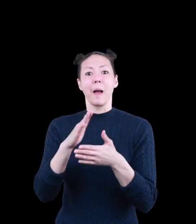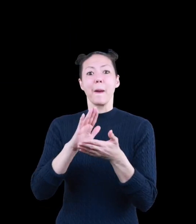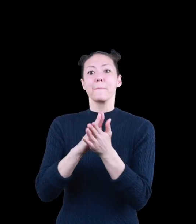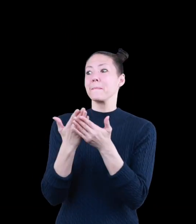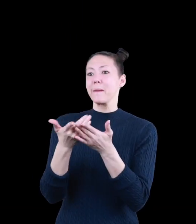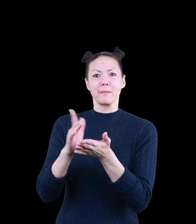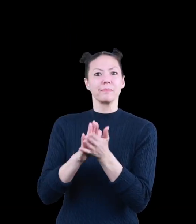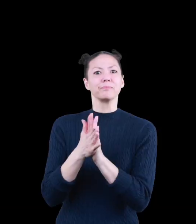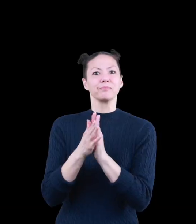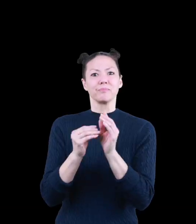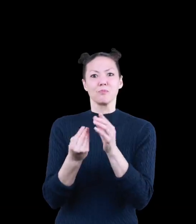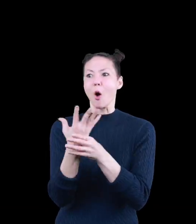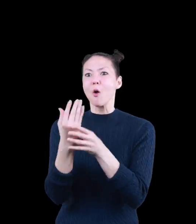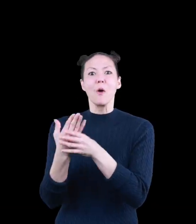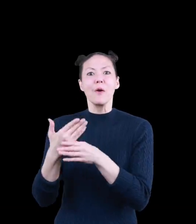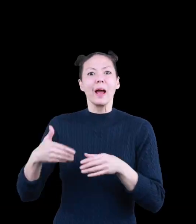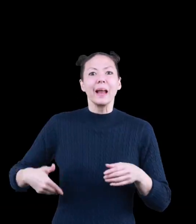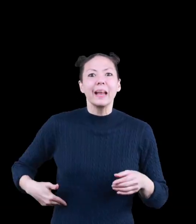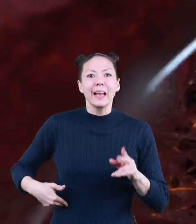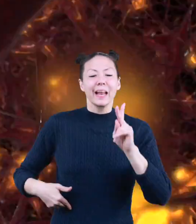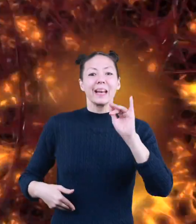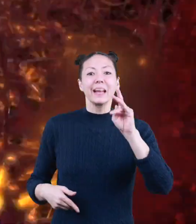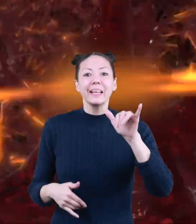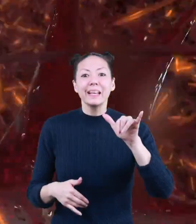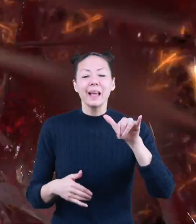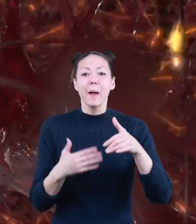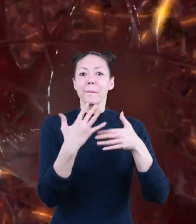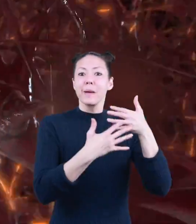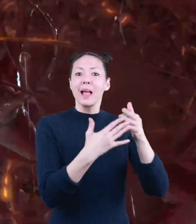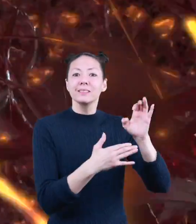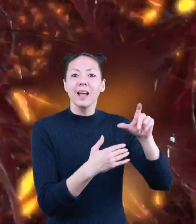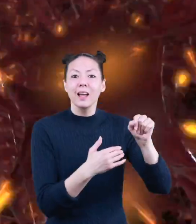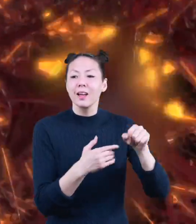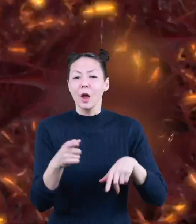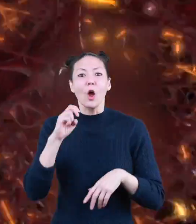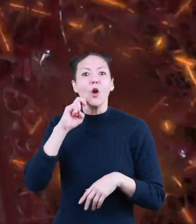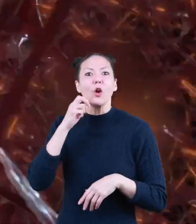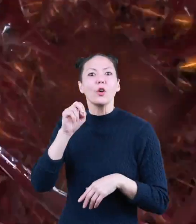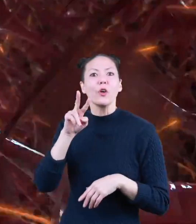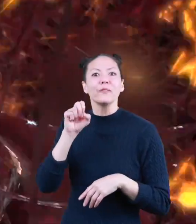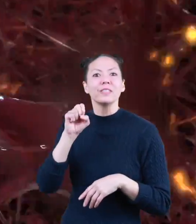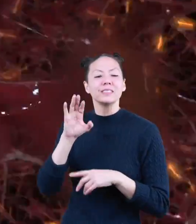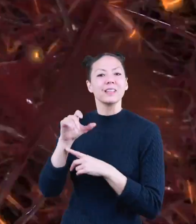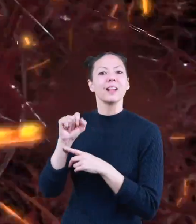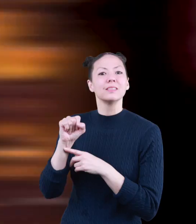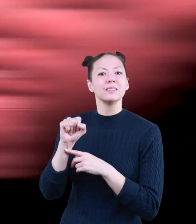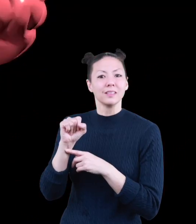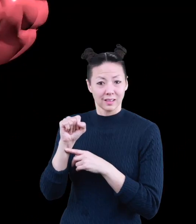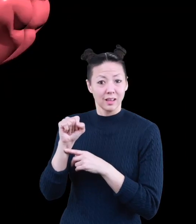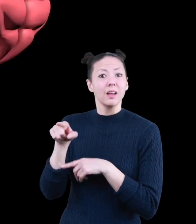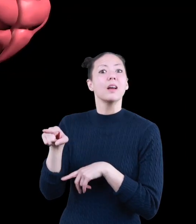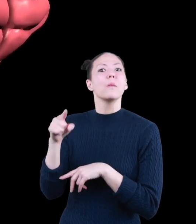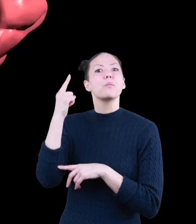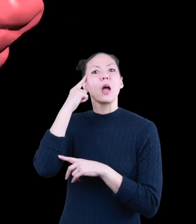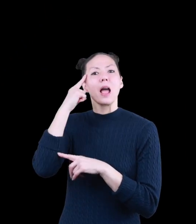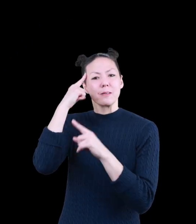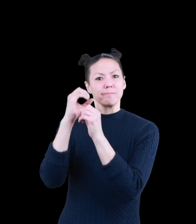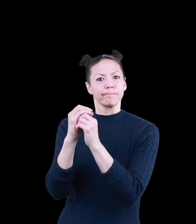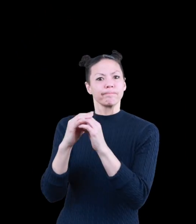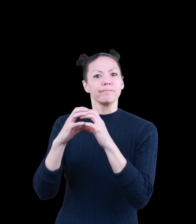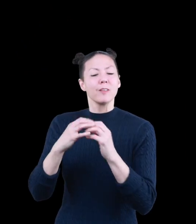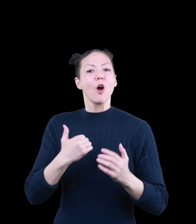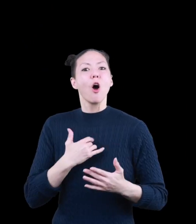baby's kidneys. Some become blood cells and nerve cells. Others become the baby's brain,